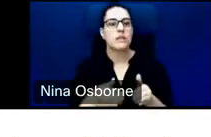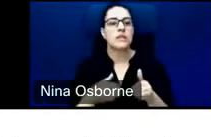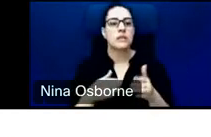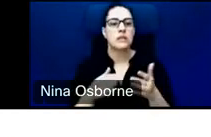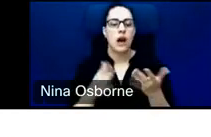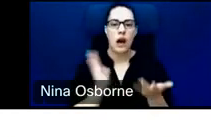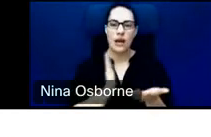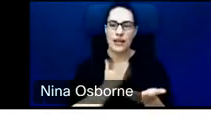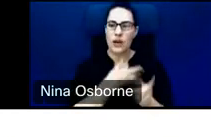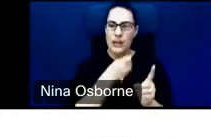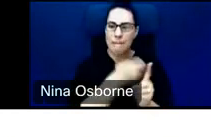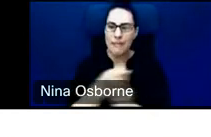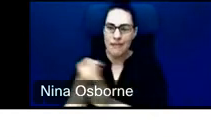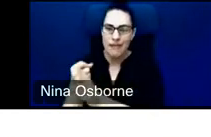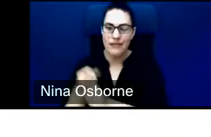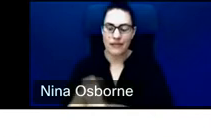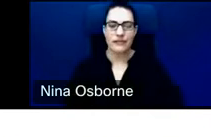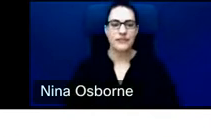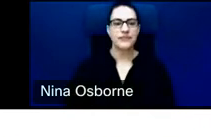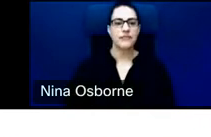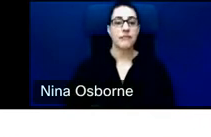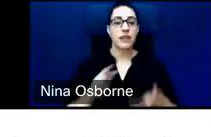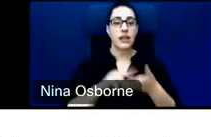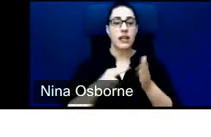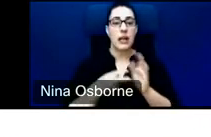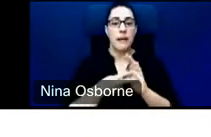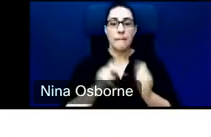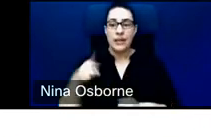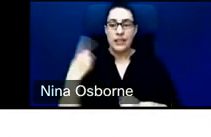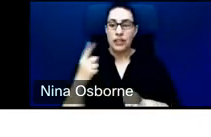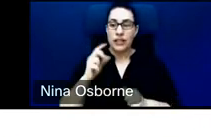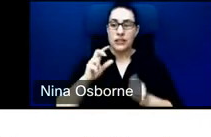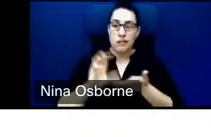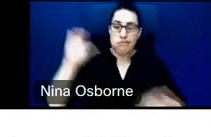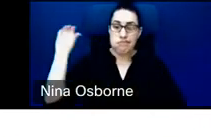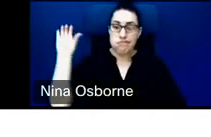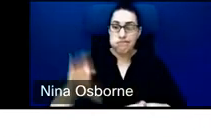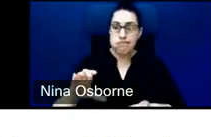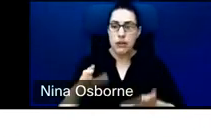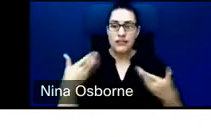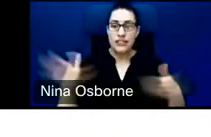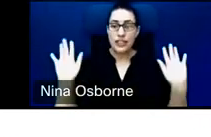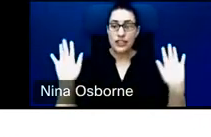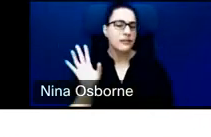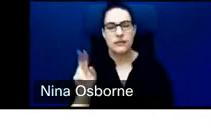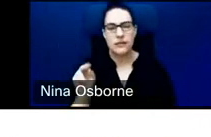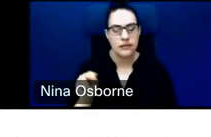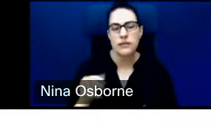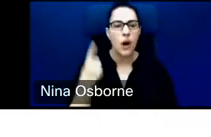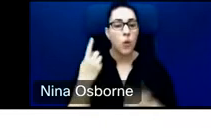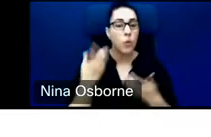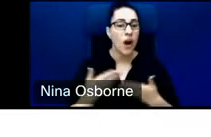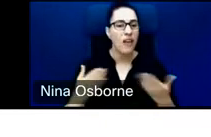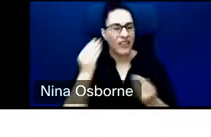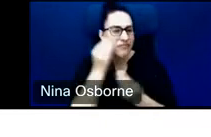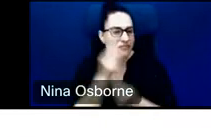impact. So it's not so much just about growing the amount of money that we invest. So one of the things you should know is that when we were open, we had a